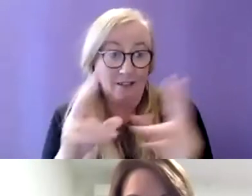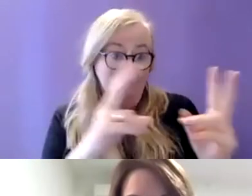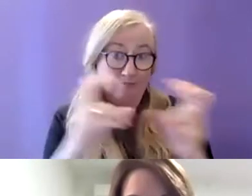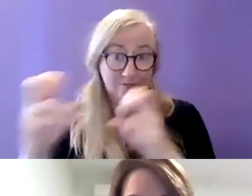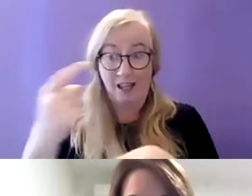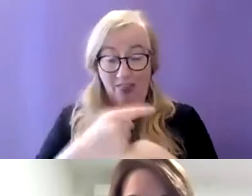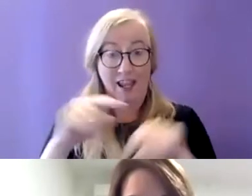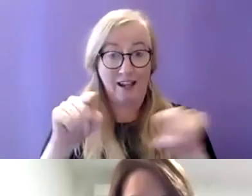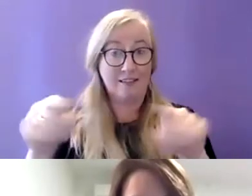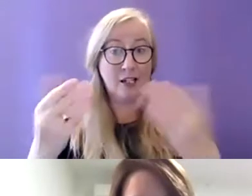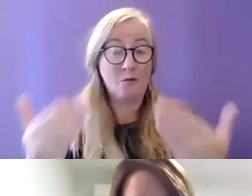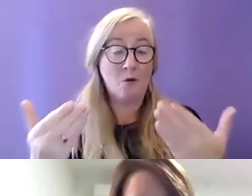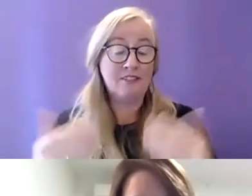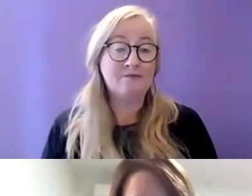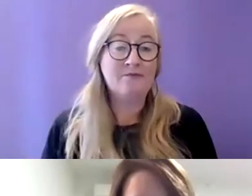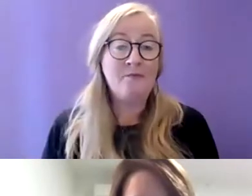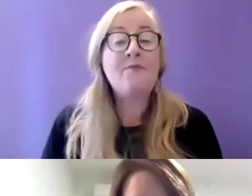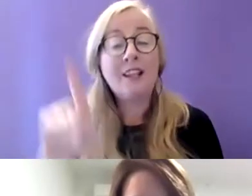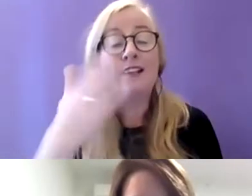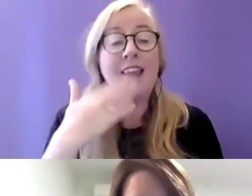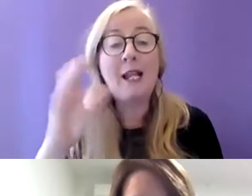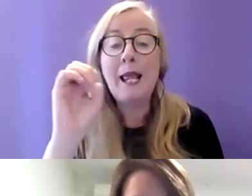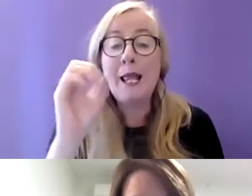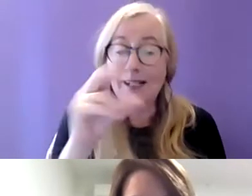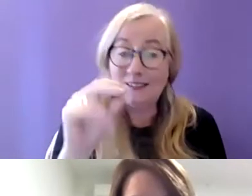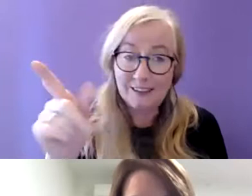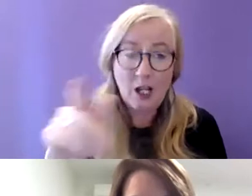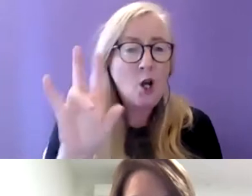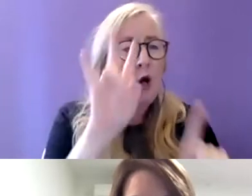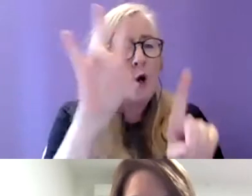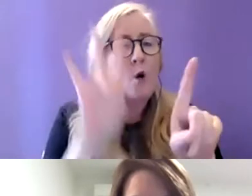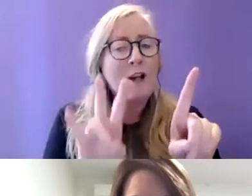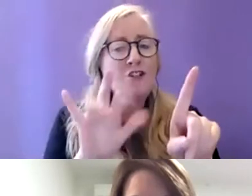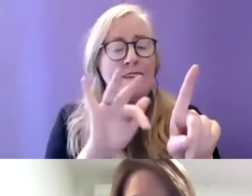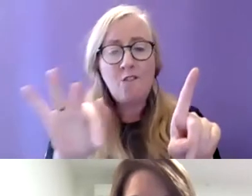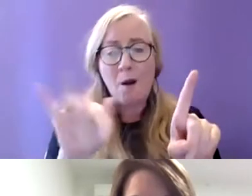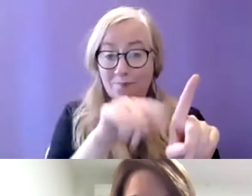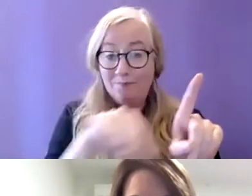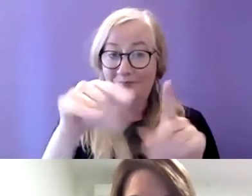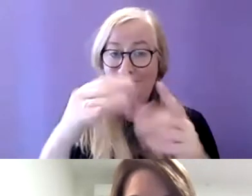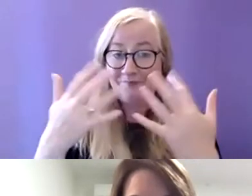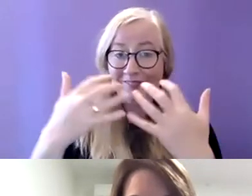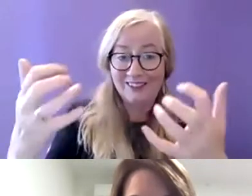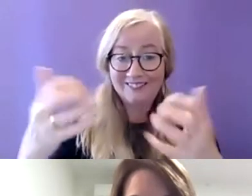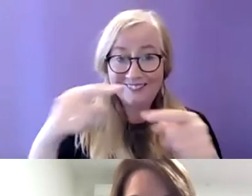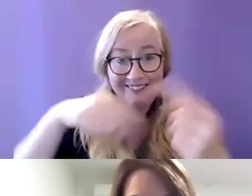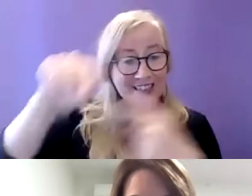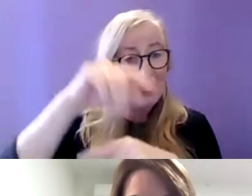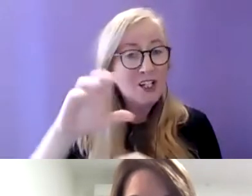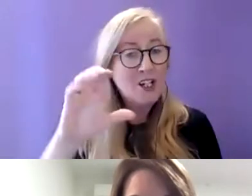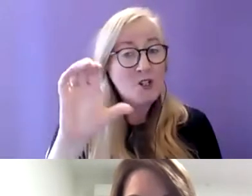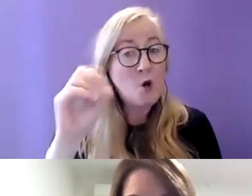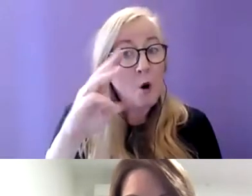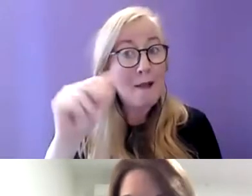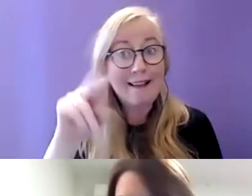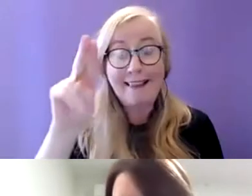okay thanks thanks Eamon I just I think there's a question from the floor someone wants to get in from the floor so if we